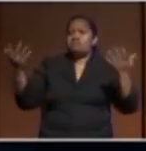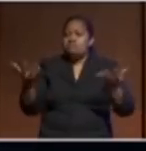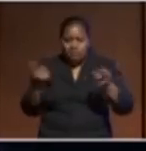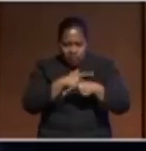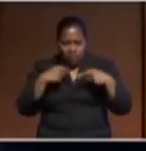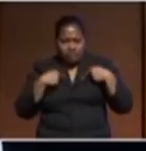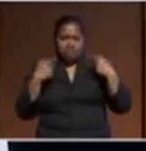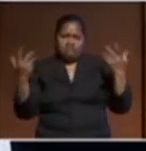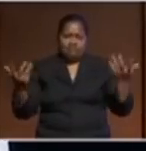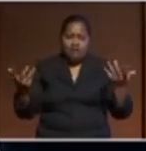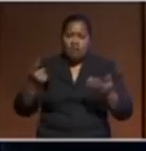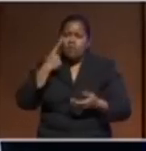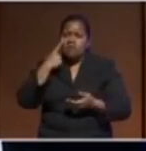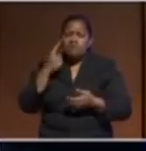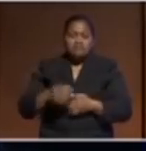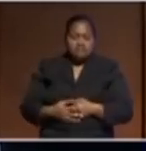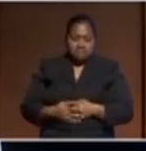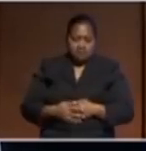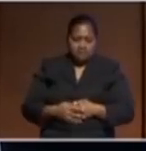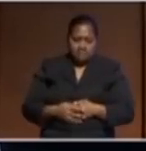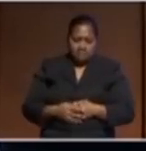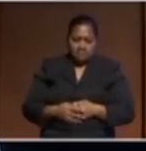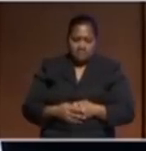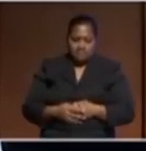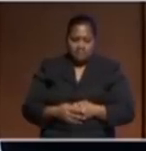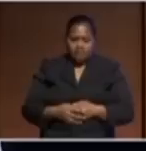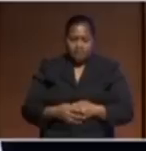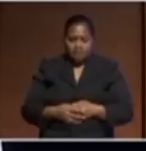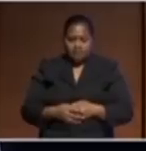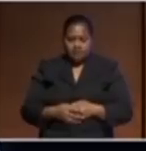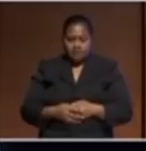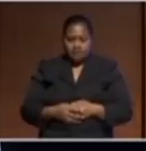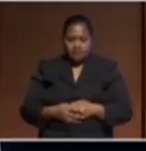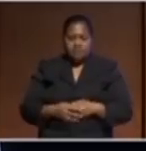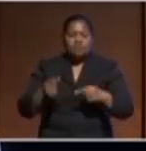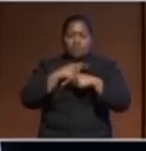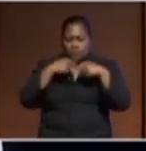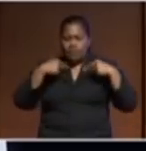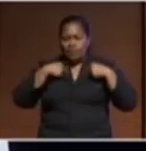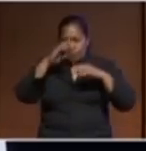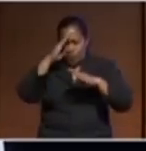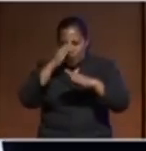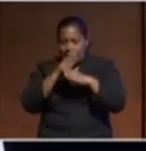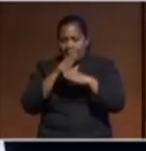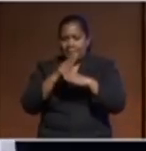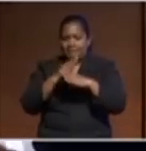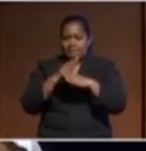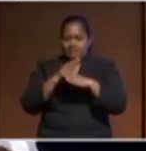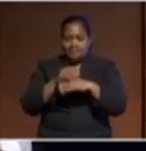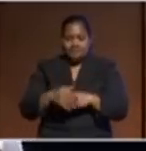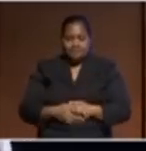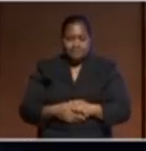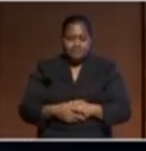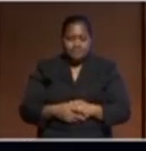looking at even exceeding that 1.5 degree that we hope to maintain and